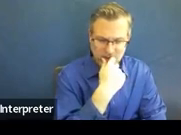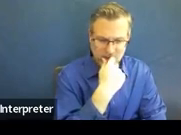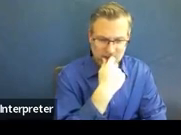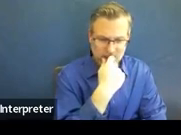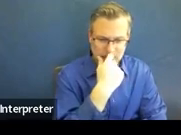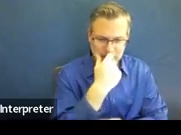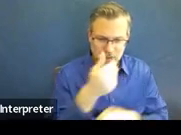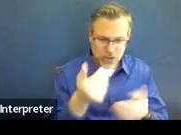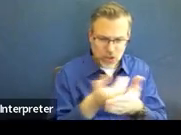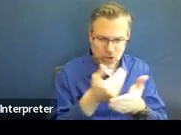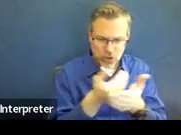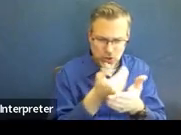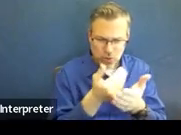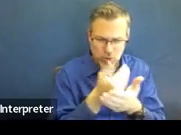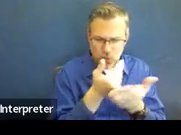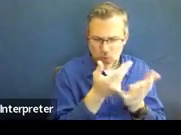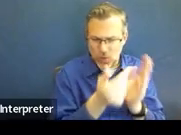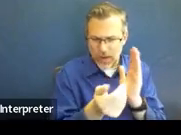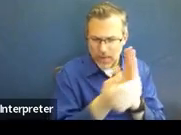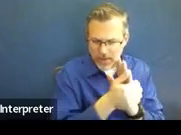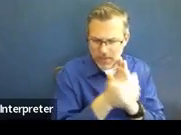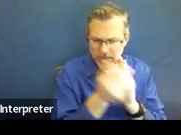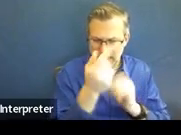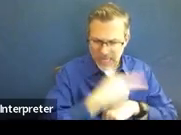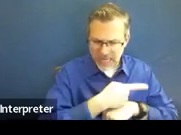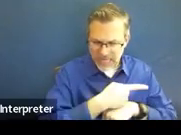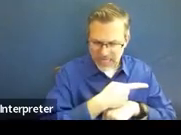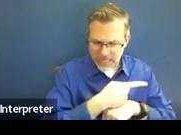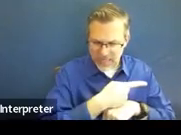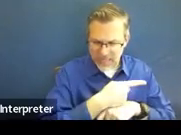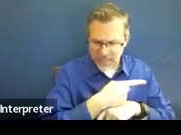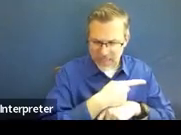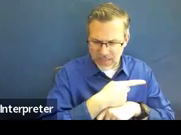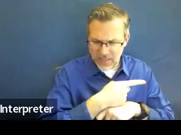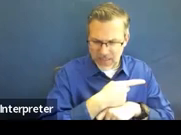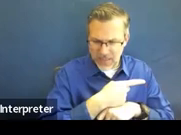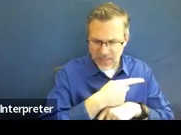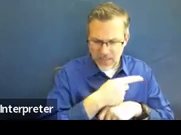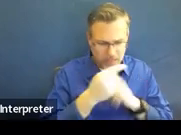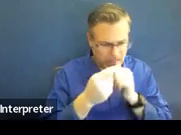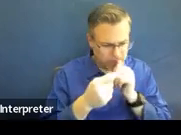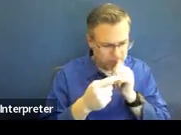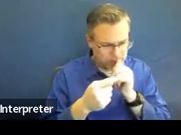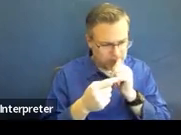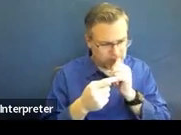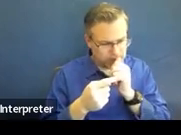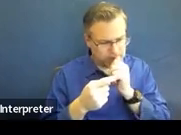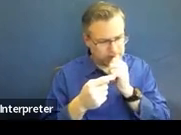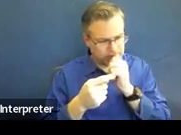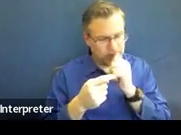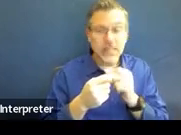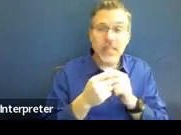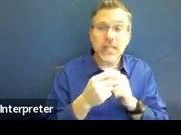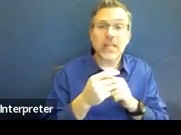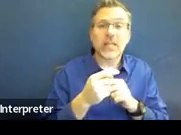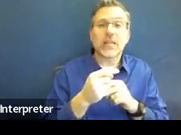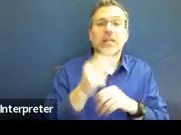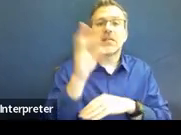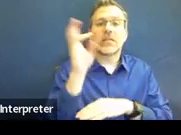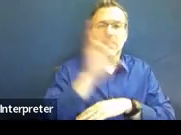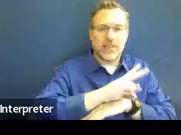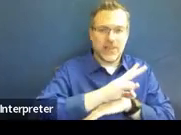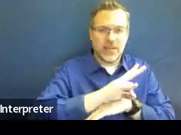on the IEP, would the amendment date start the day? They need seven days written notice of any changes.